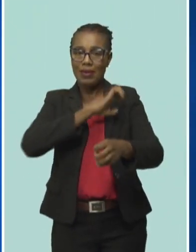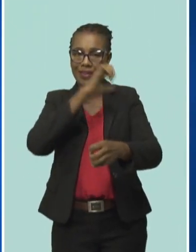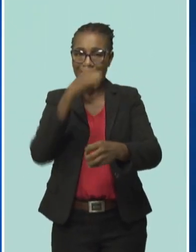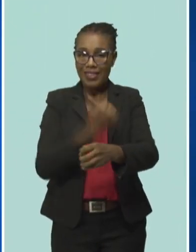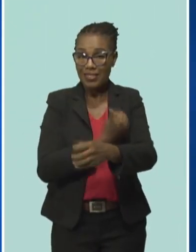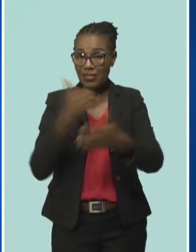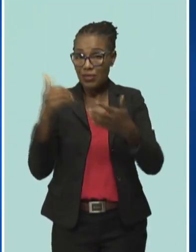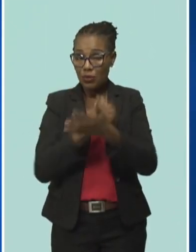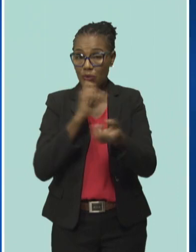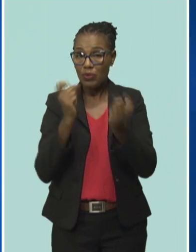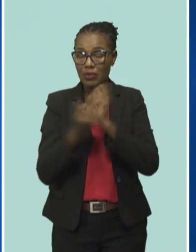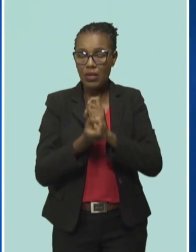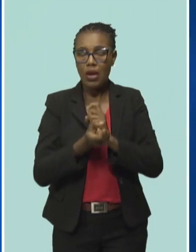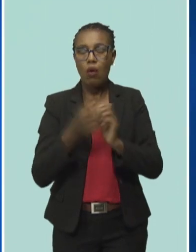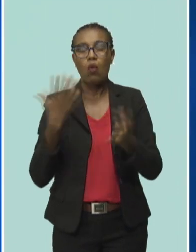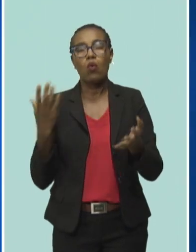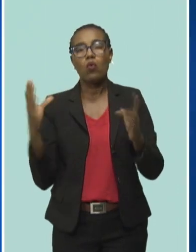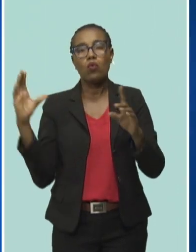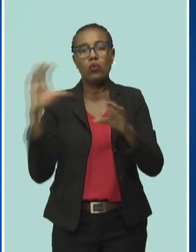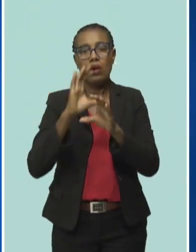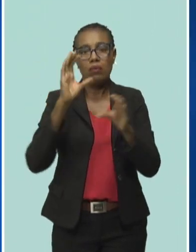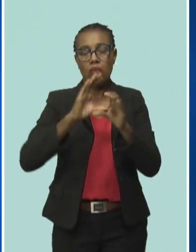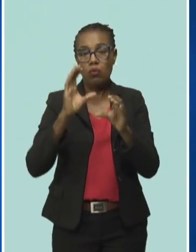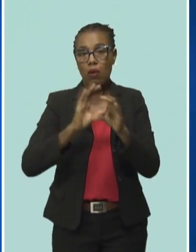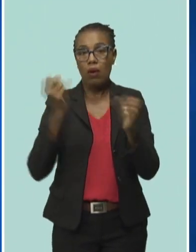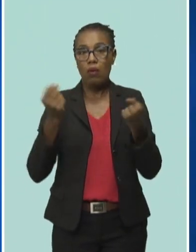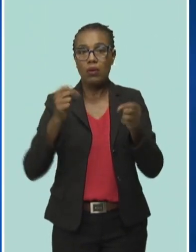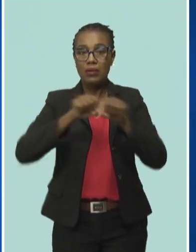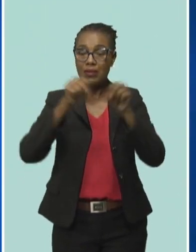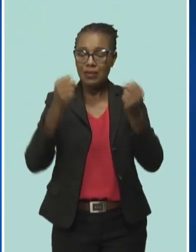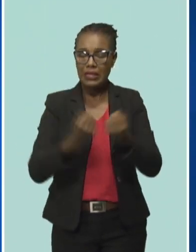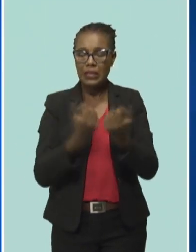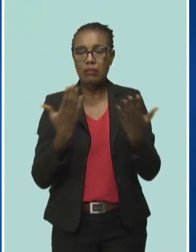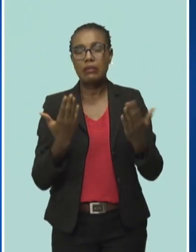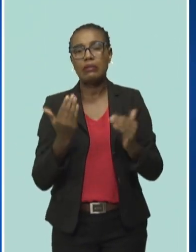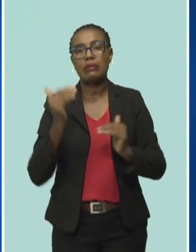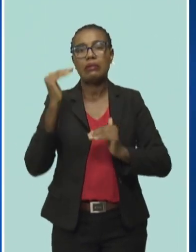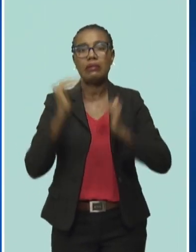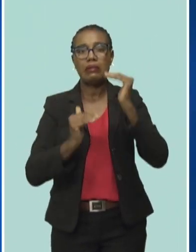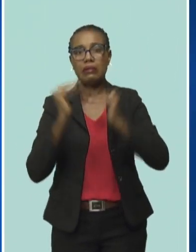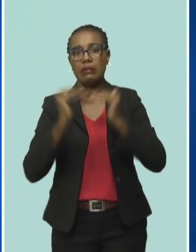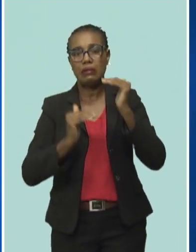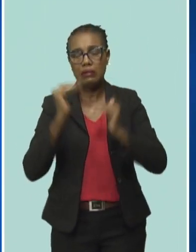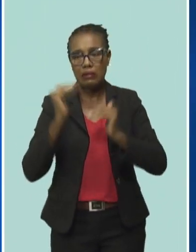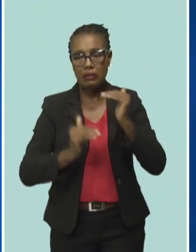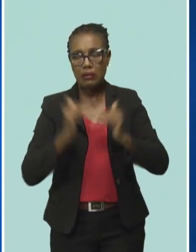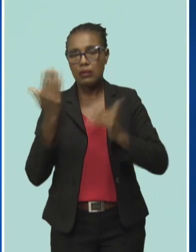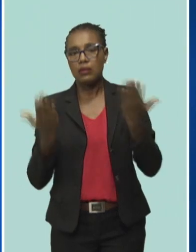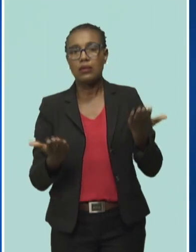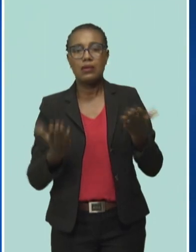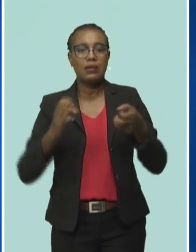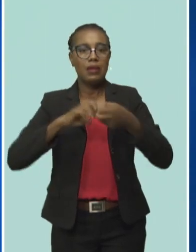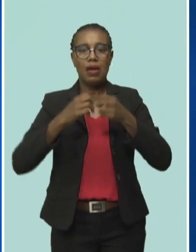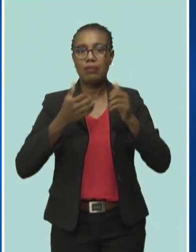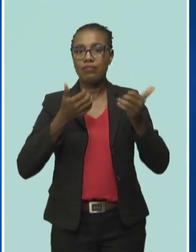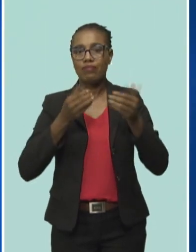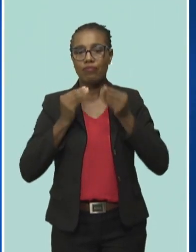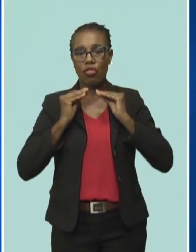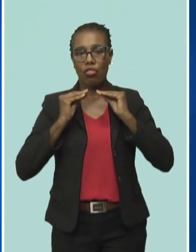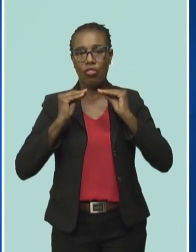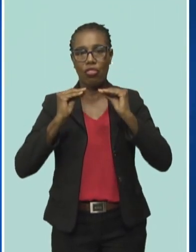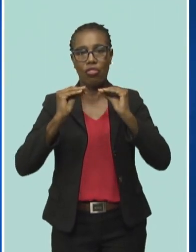complicated the system at the time of that particular fault and was certainly a contributing factor.